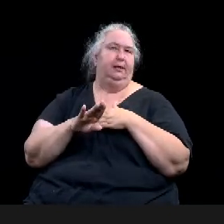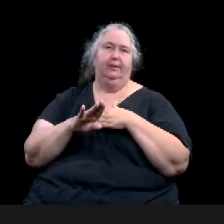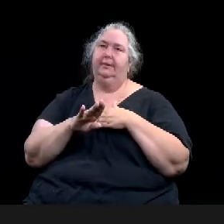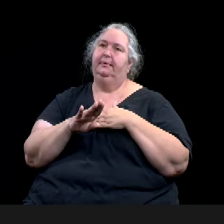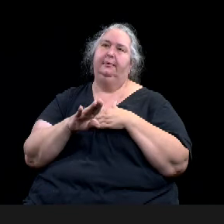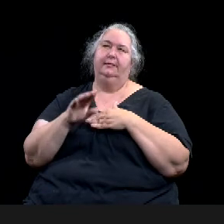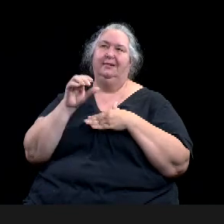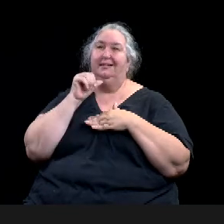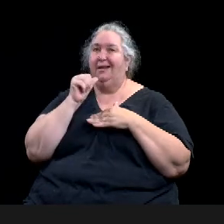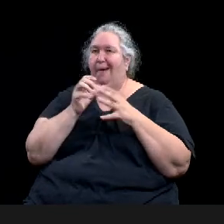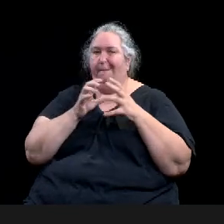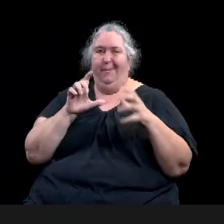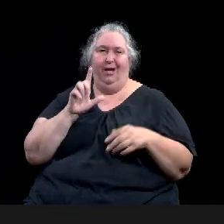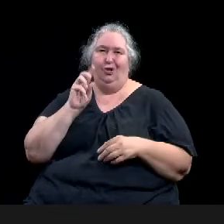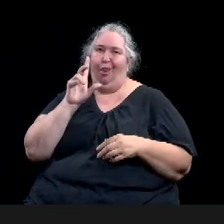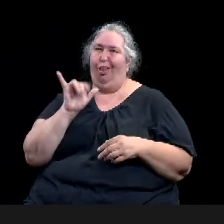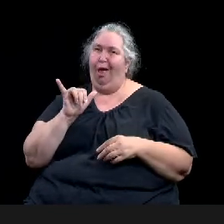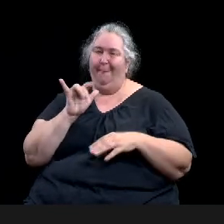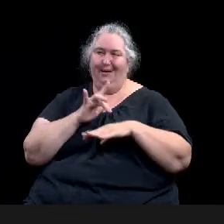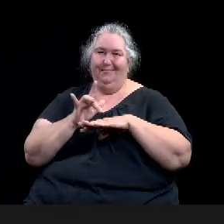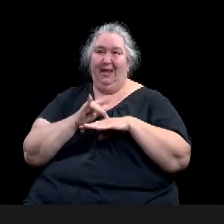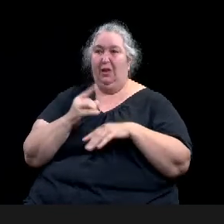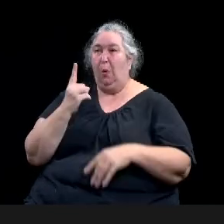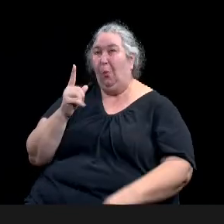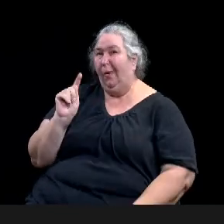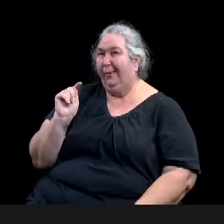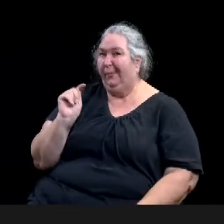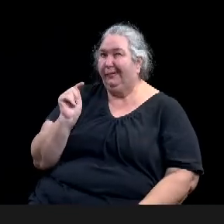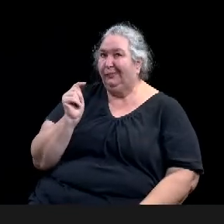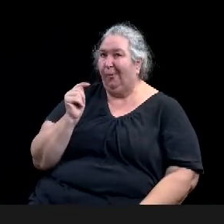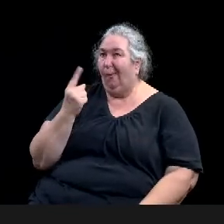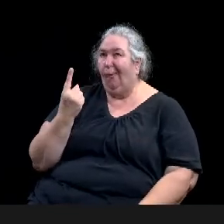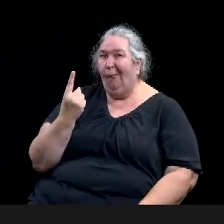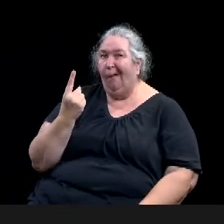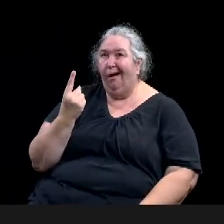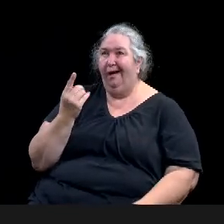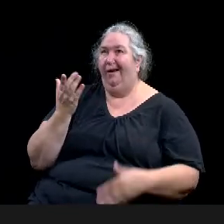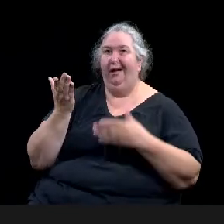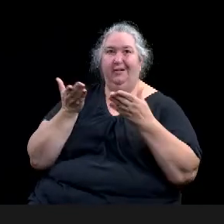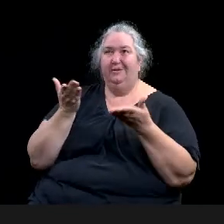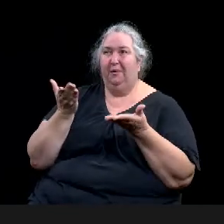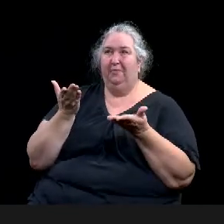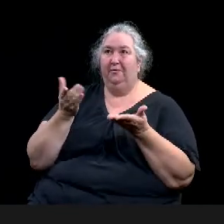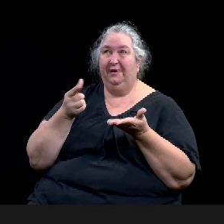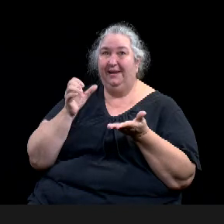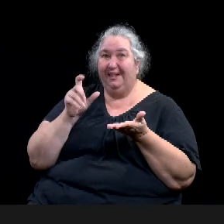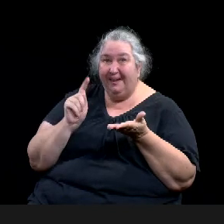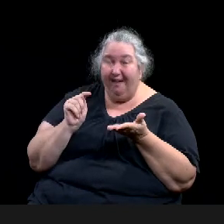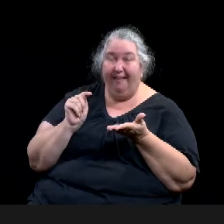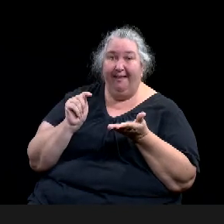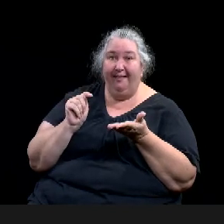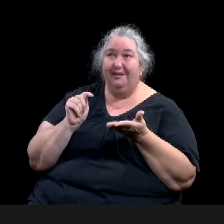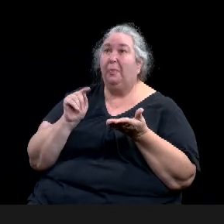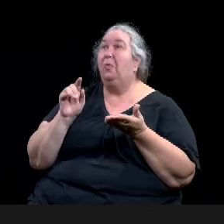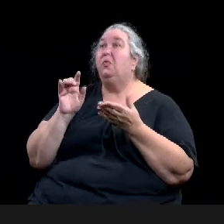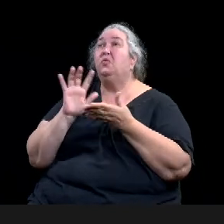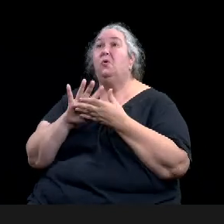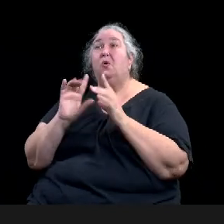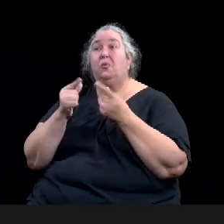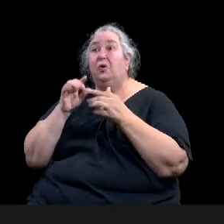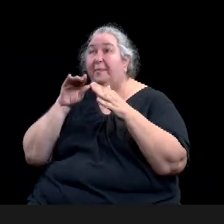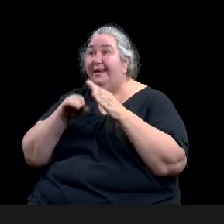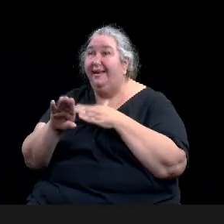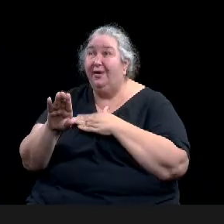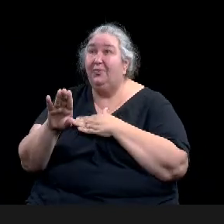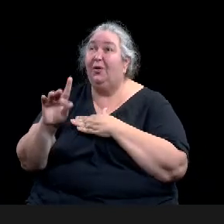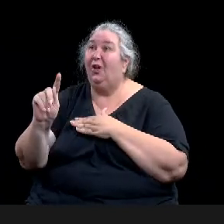as school groups enter or they, they enter and they go down to this area, use this restroom and then come back to